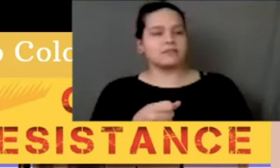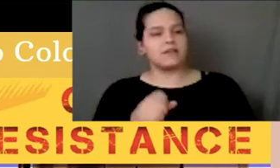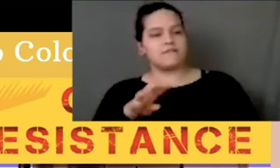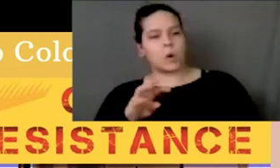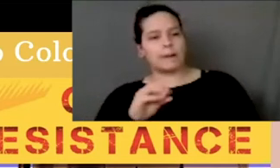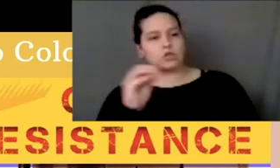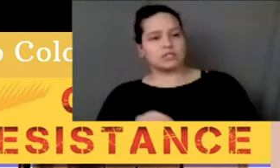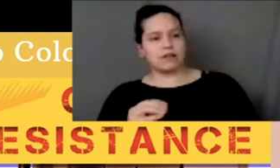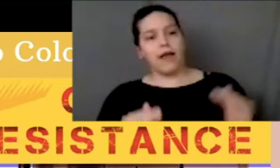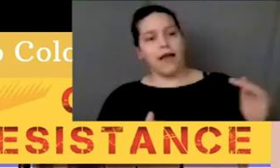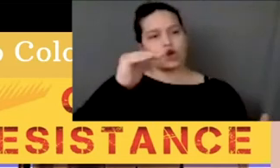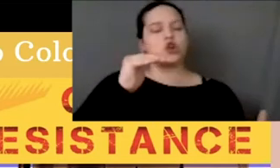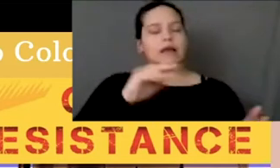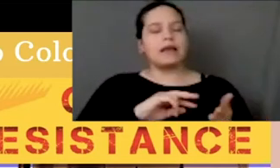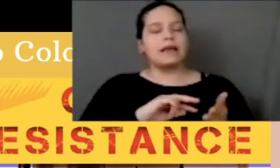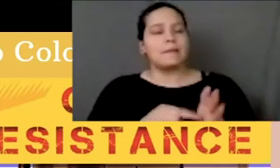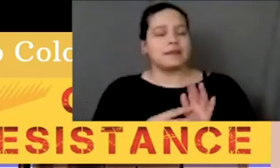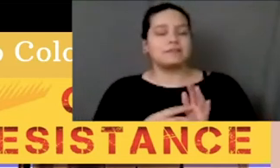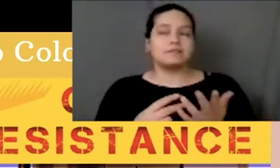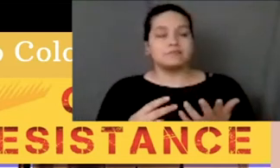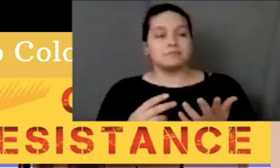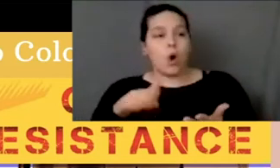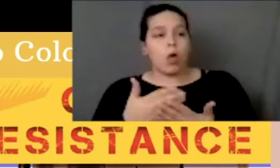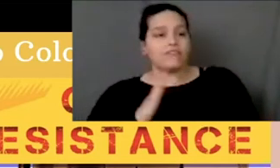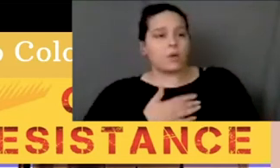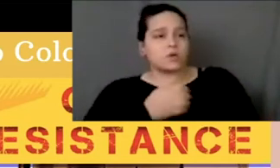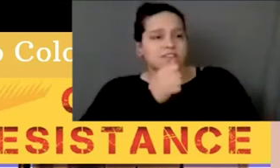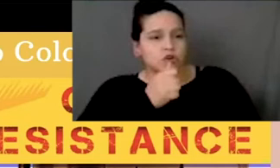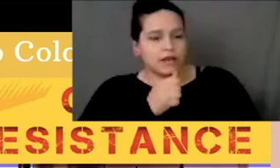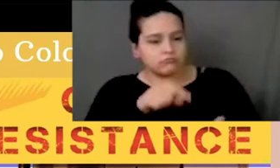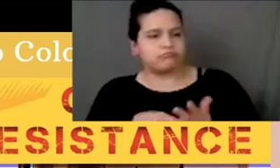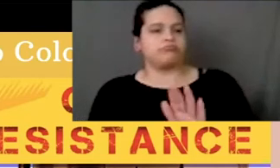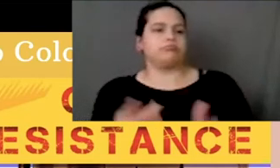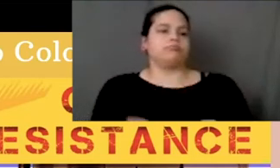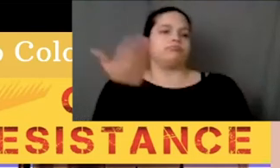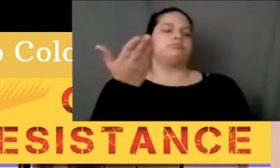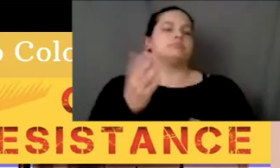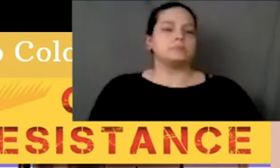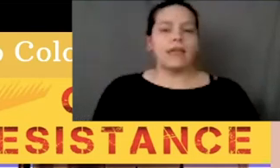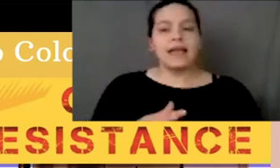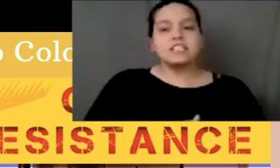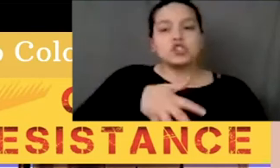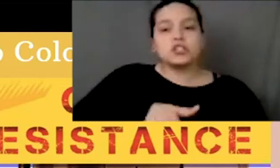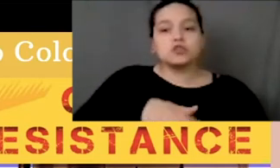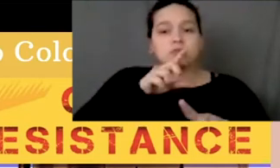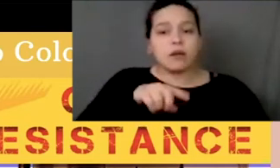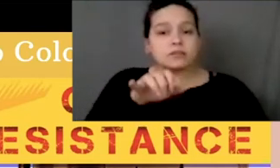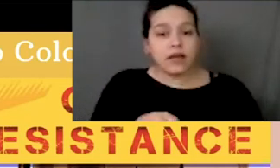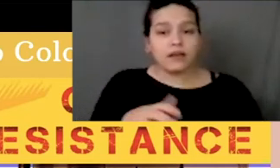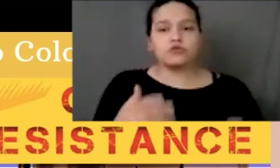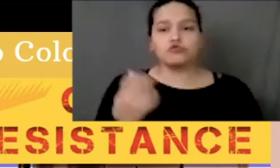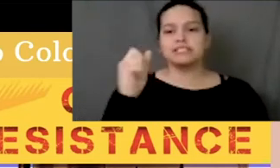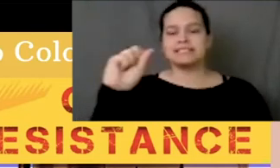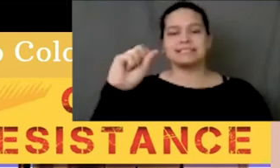So examples, modern day examples of an indigenous response to this are resistance camps at